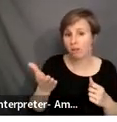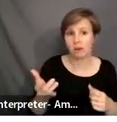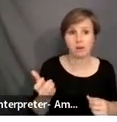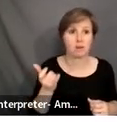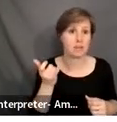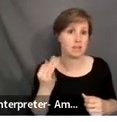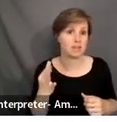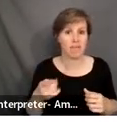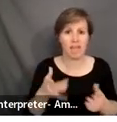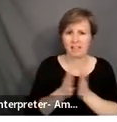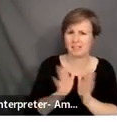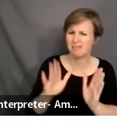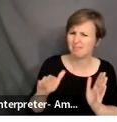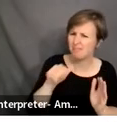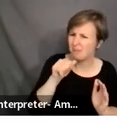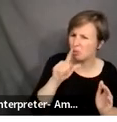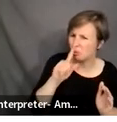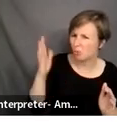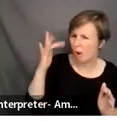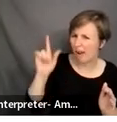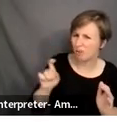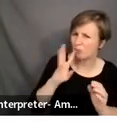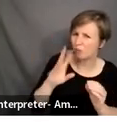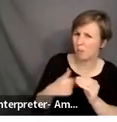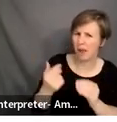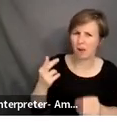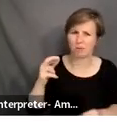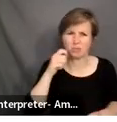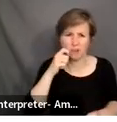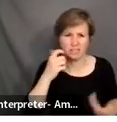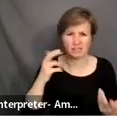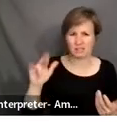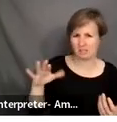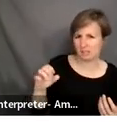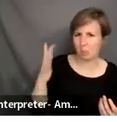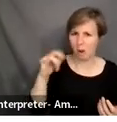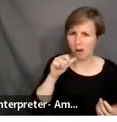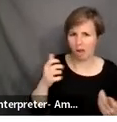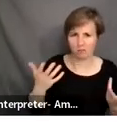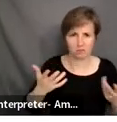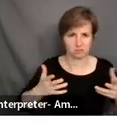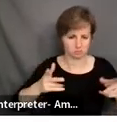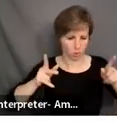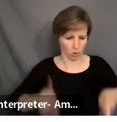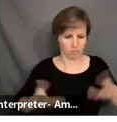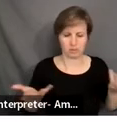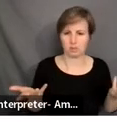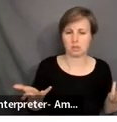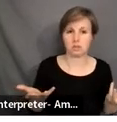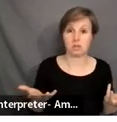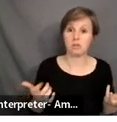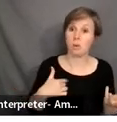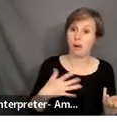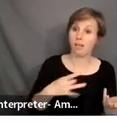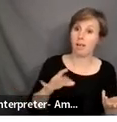may ask you, I do not understand why we have to talk about race. Why can't we all just be humans? And so I like to put that question out there